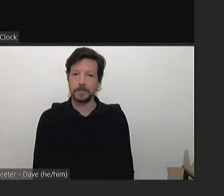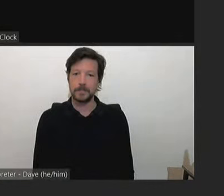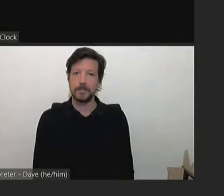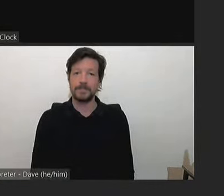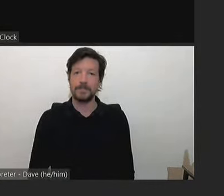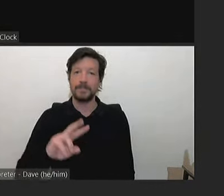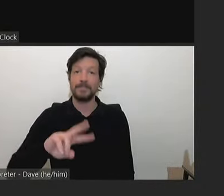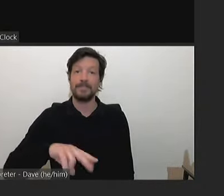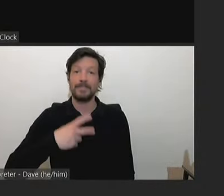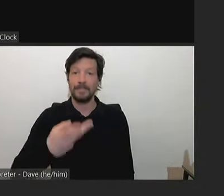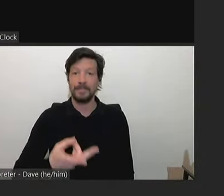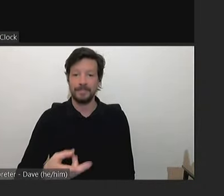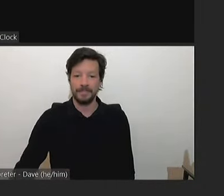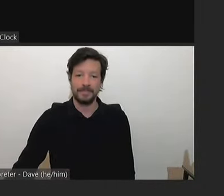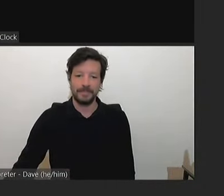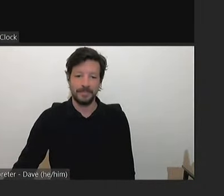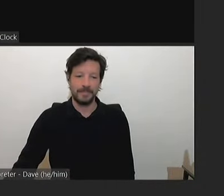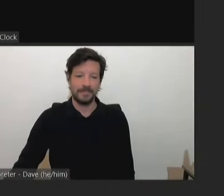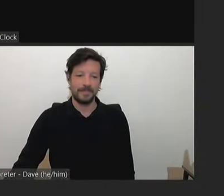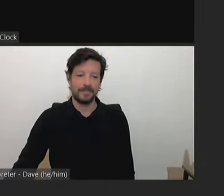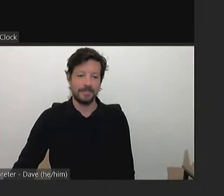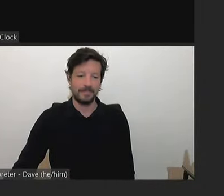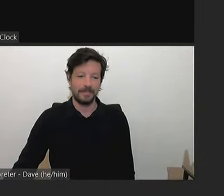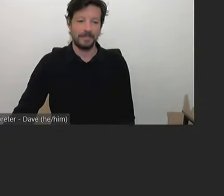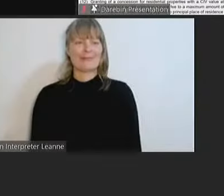Cancillors, are there any further questions on this item?